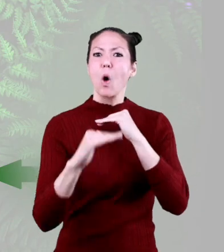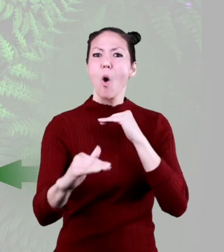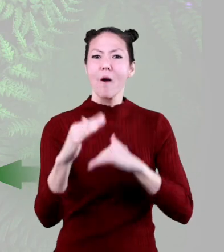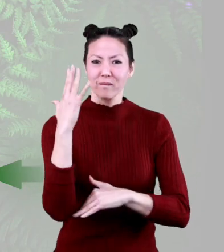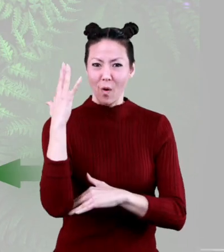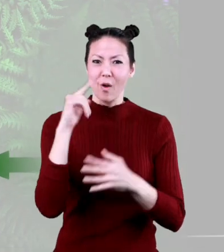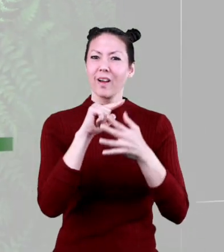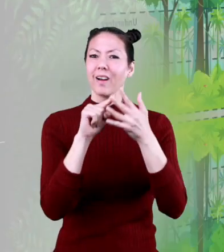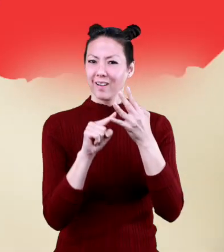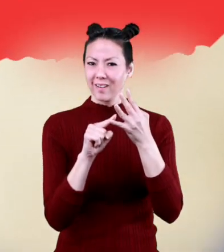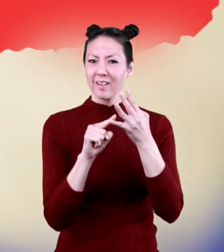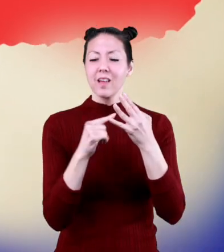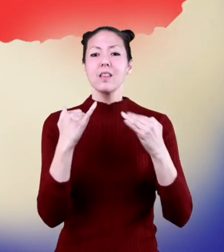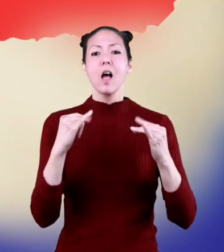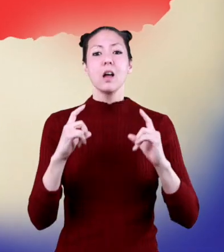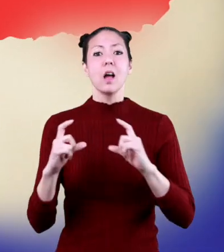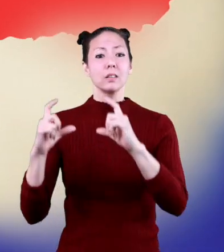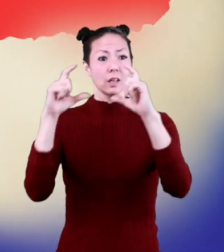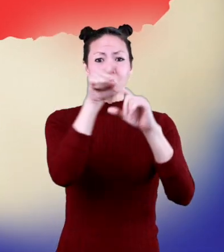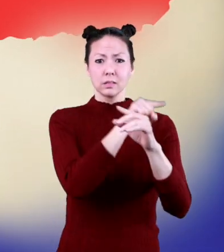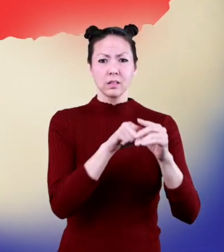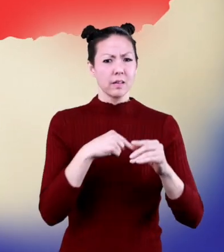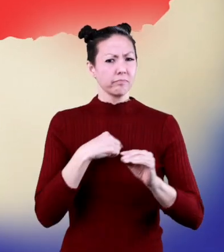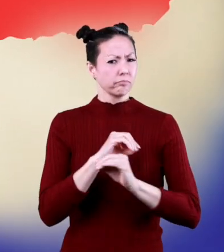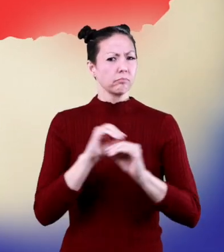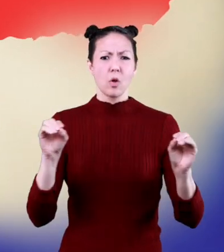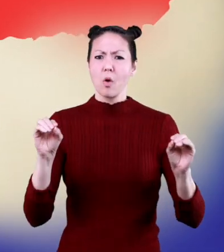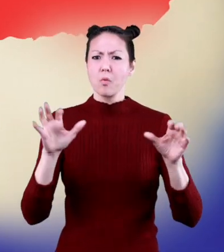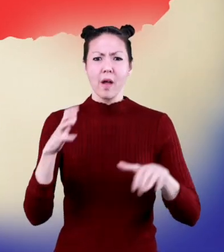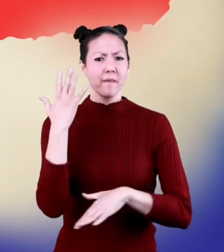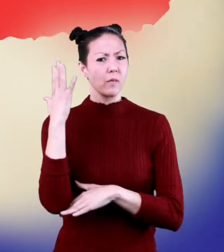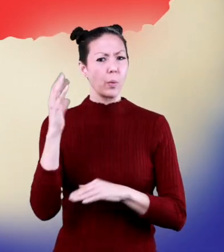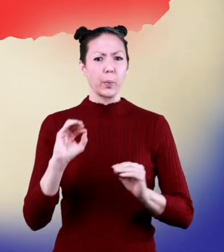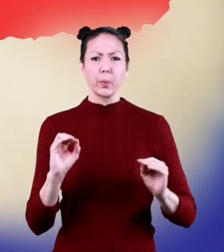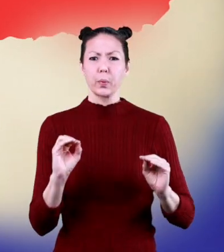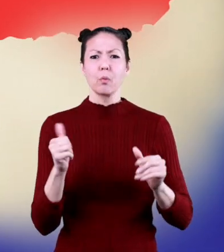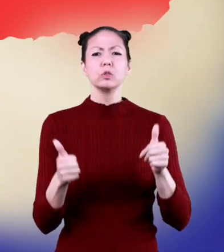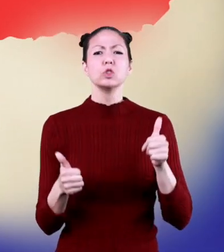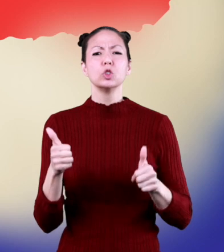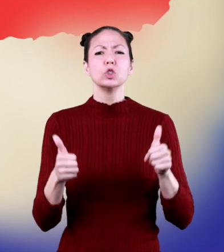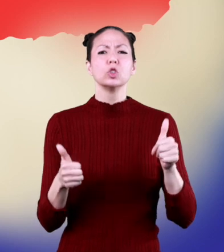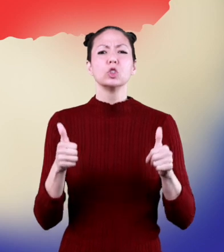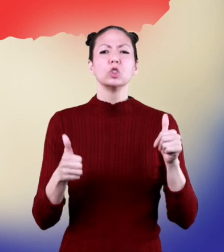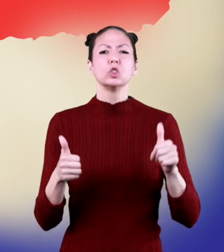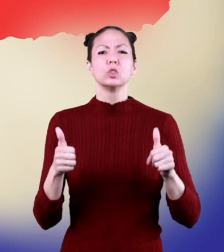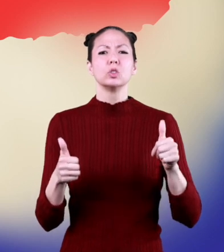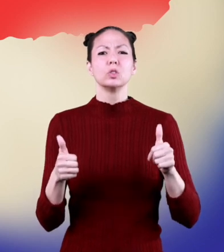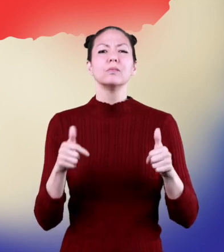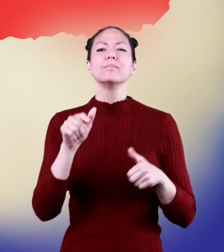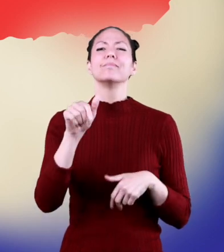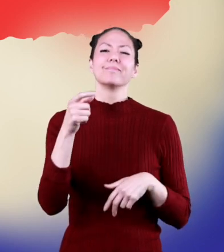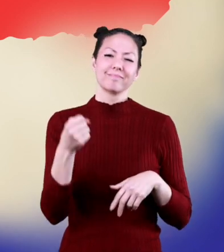floor. 4. continent does not have any rainforests?